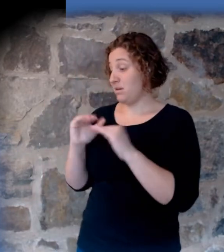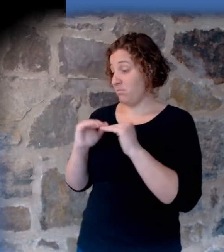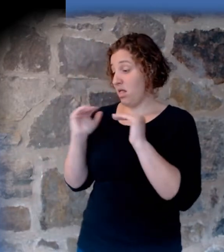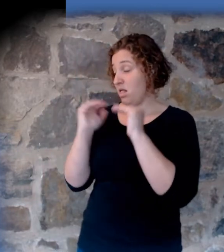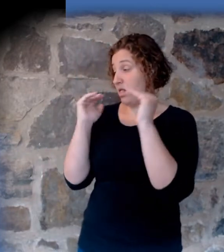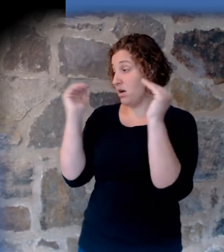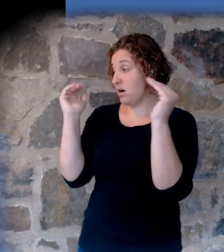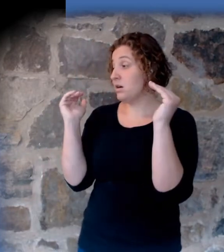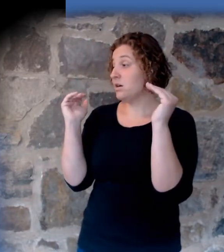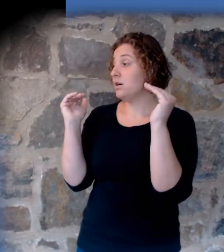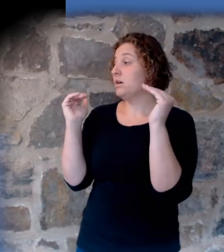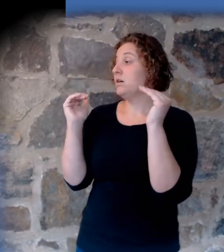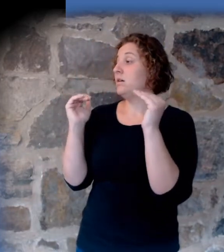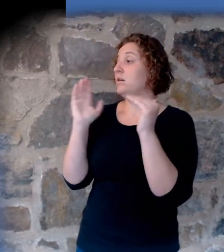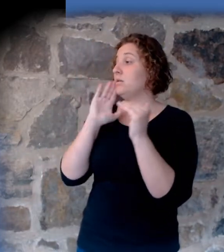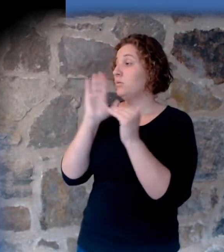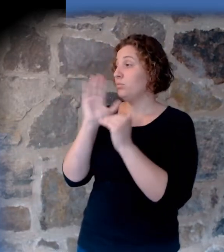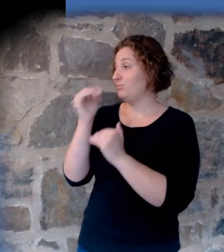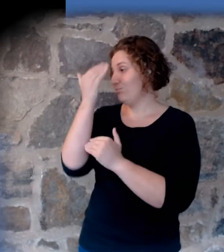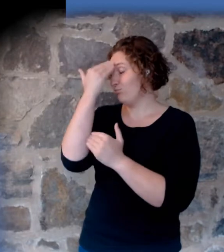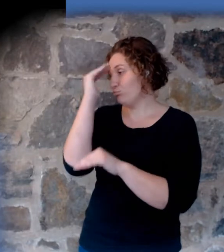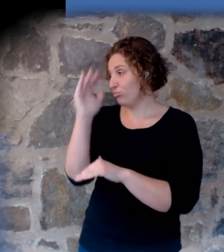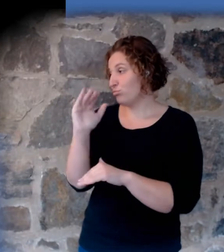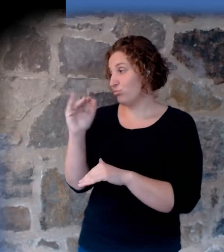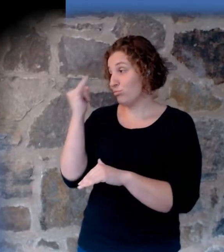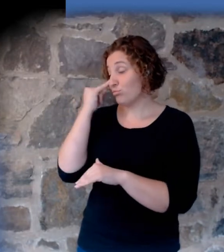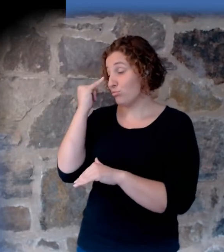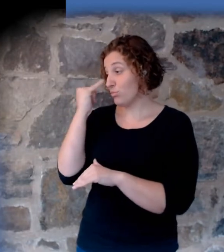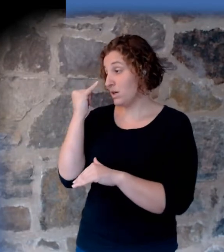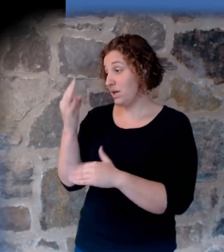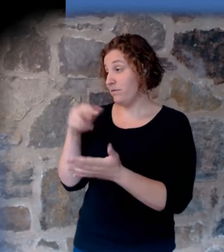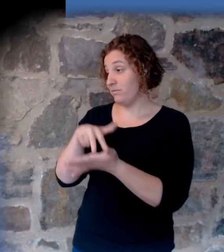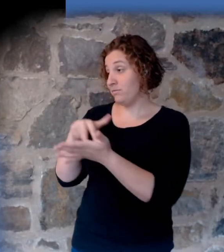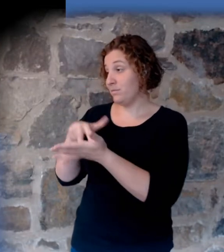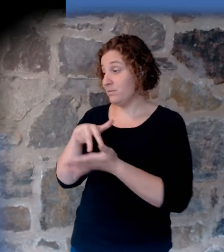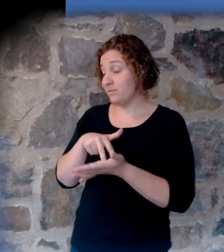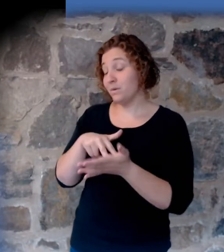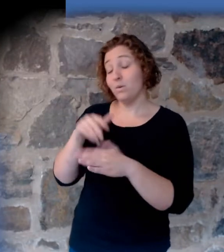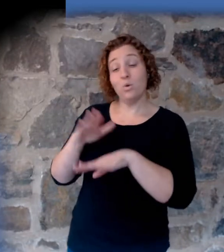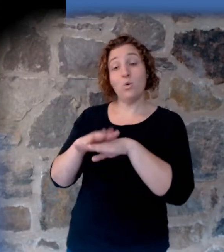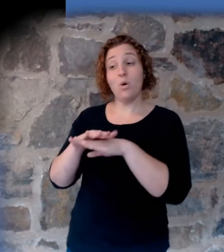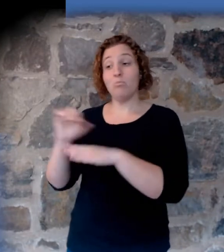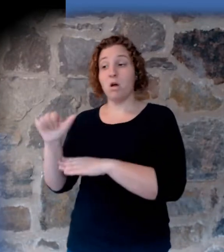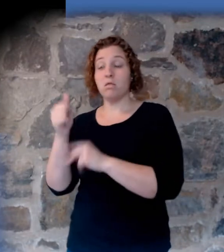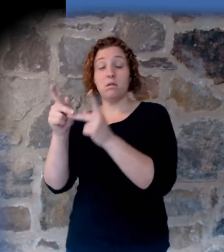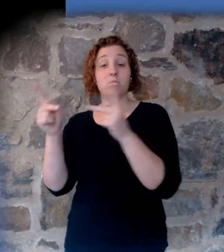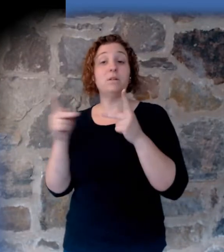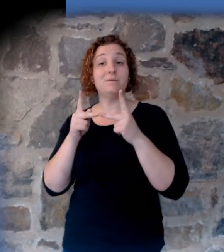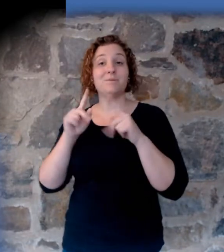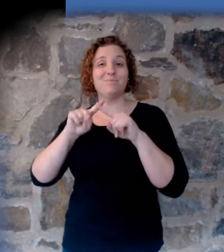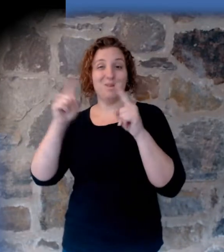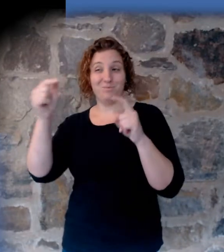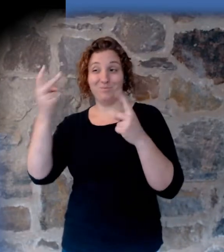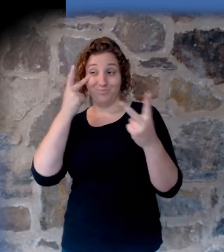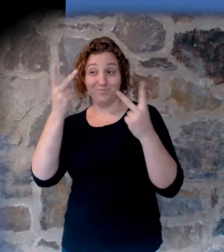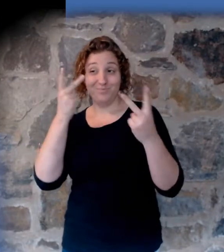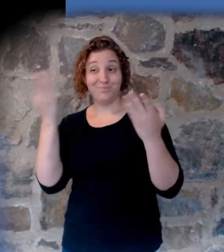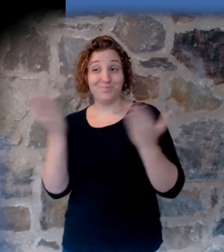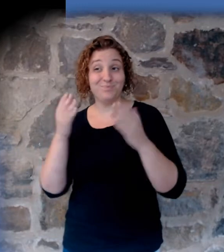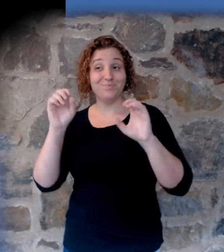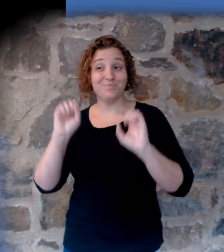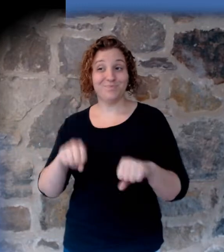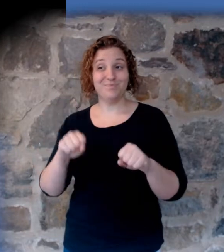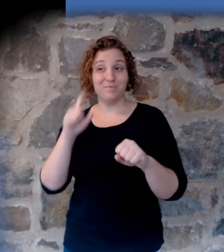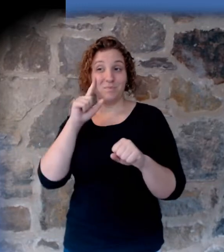would be unknown to us if we were standing on them, you know, somewhere else. But they're known to us because they've been cut out.